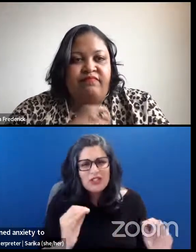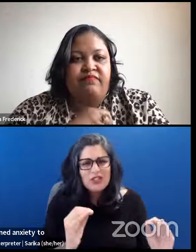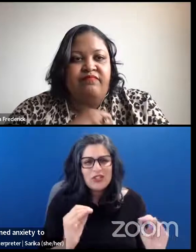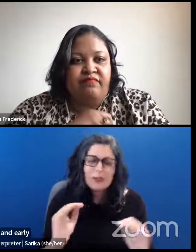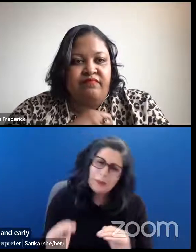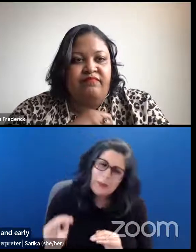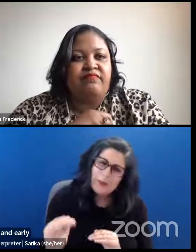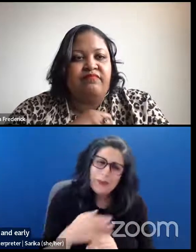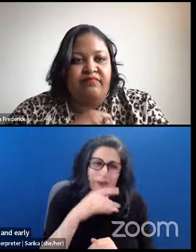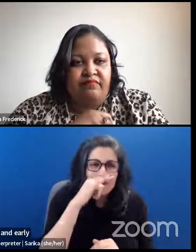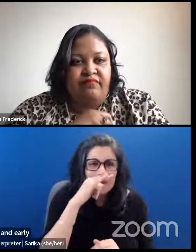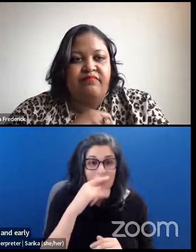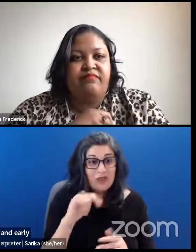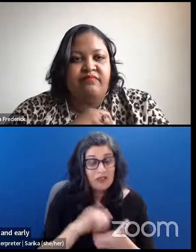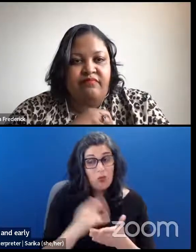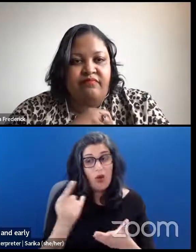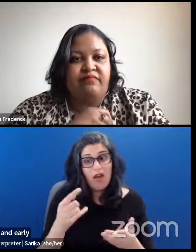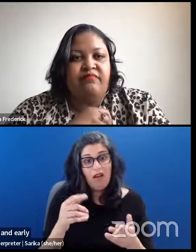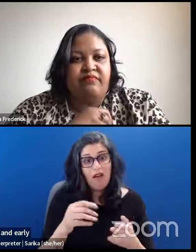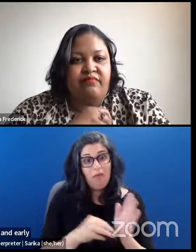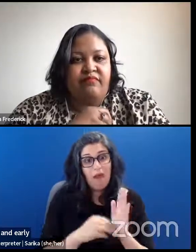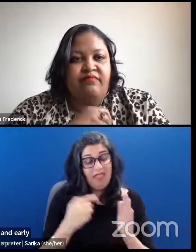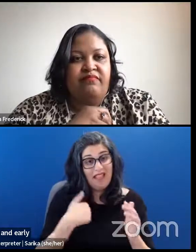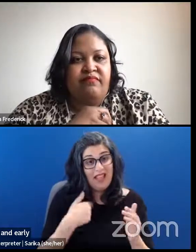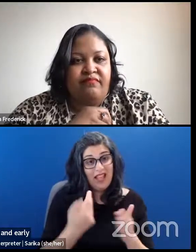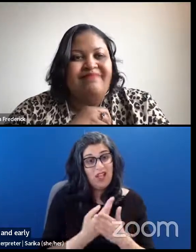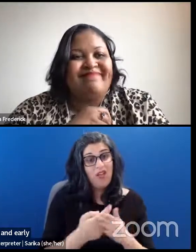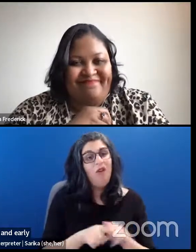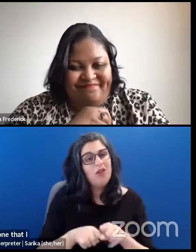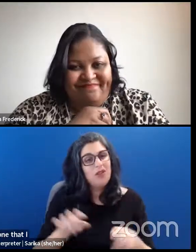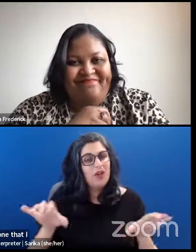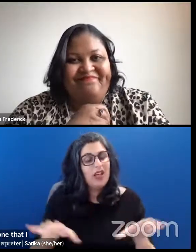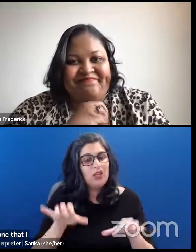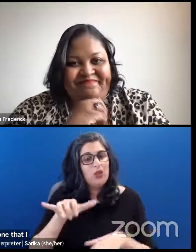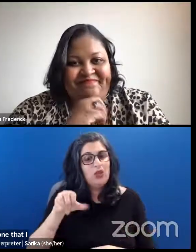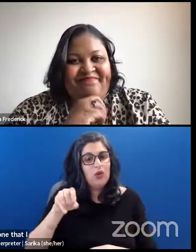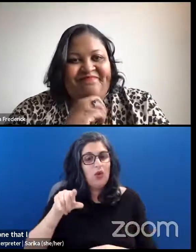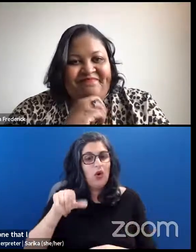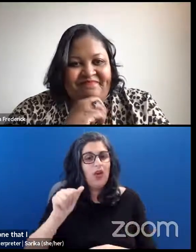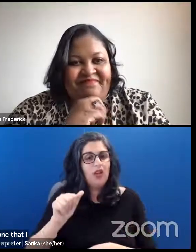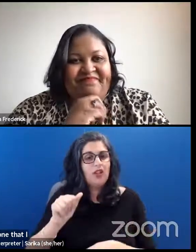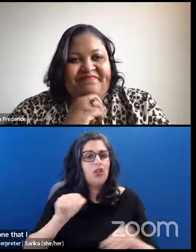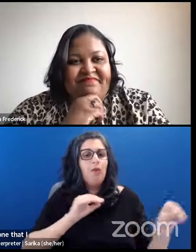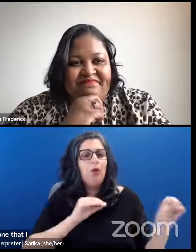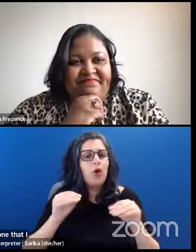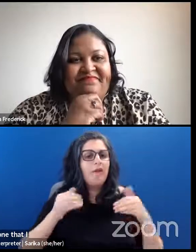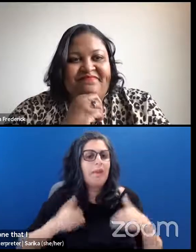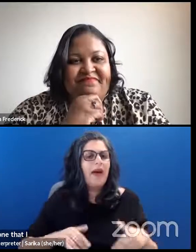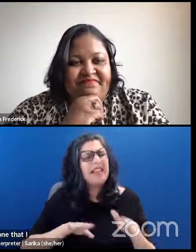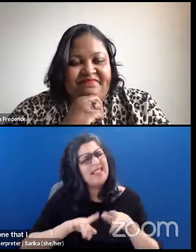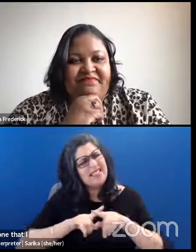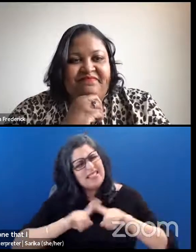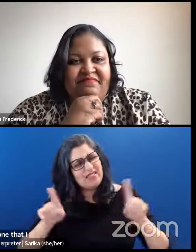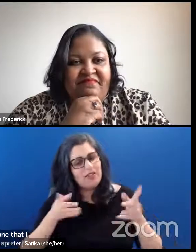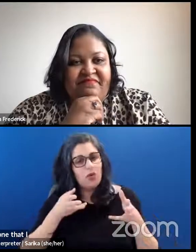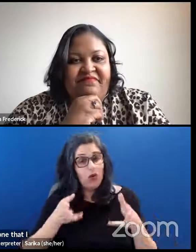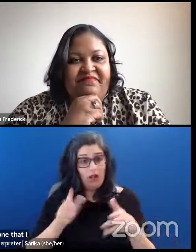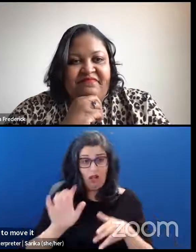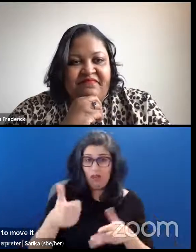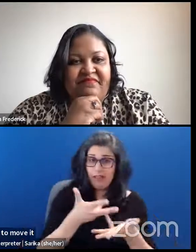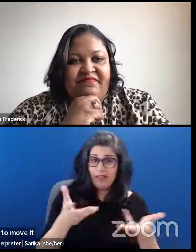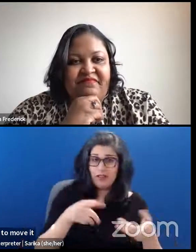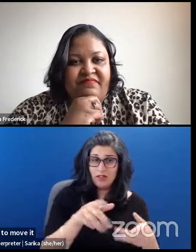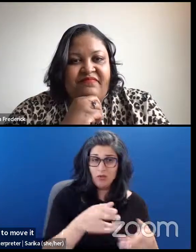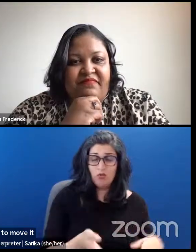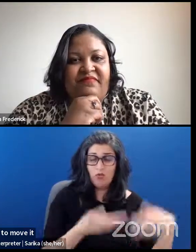one that I use. And then I also do yoga to kind of move it through in a different way, very different way. Are there other things that you would